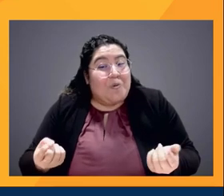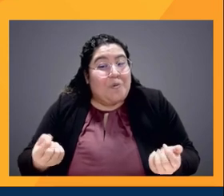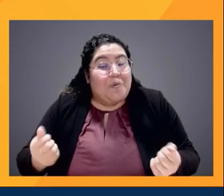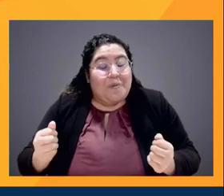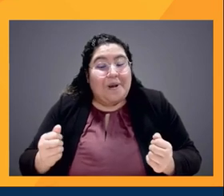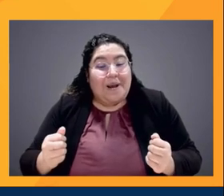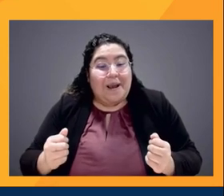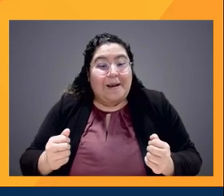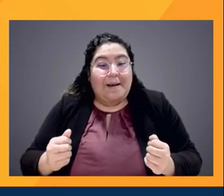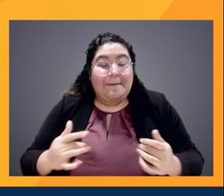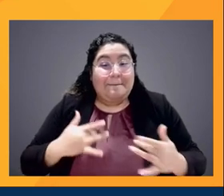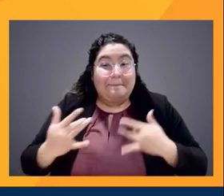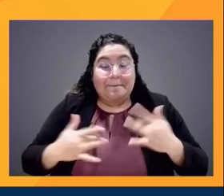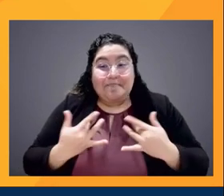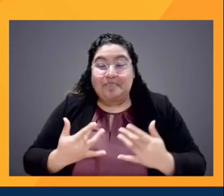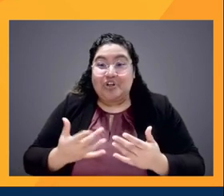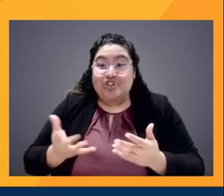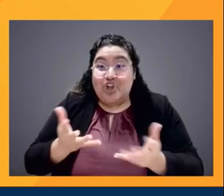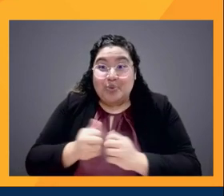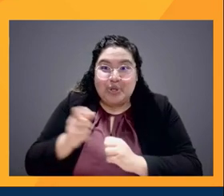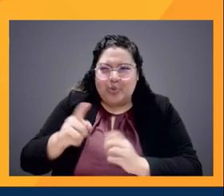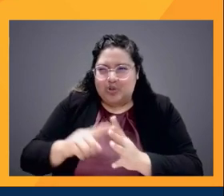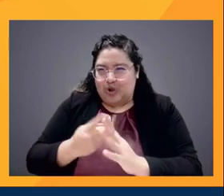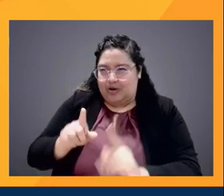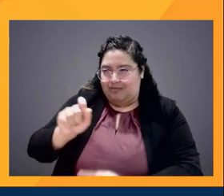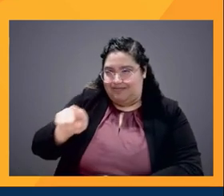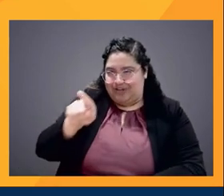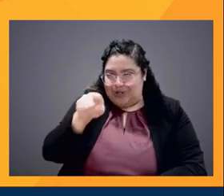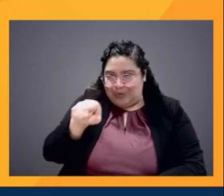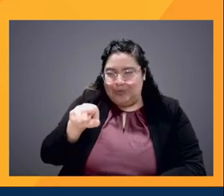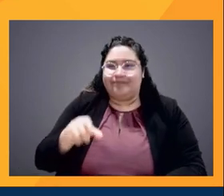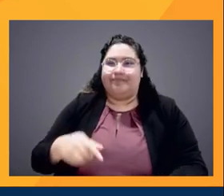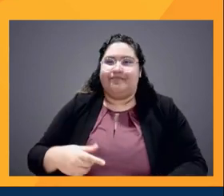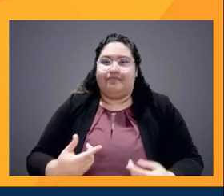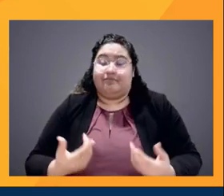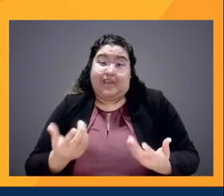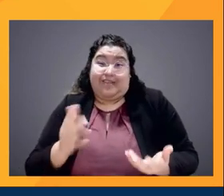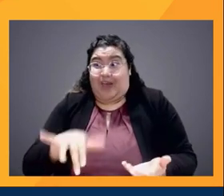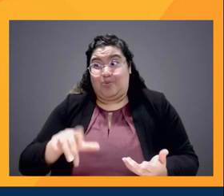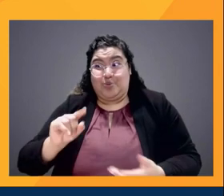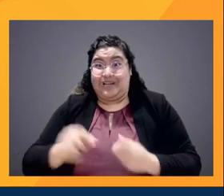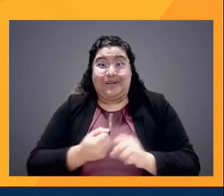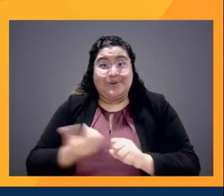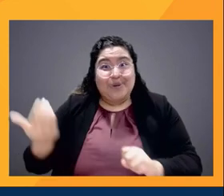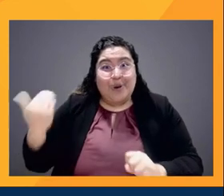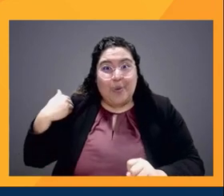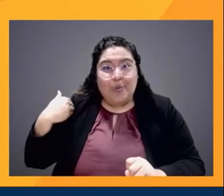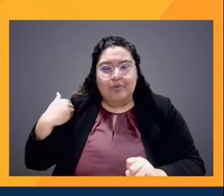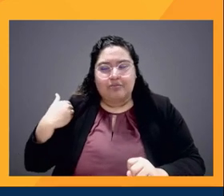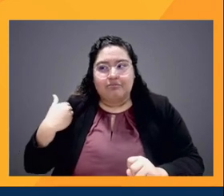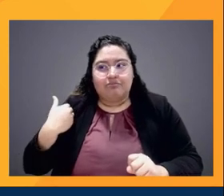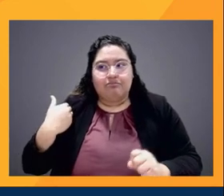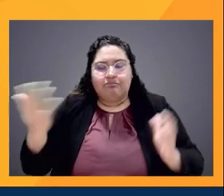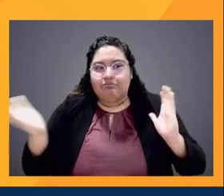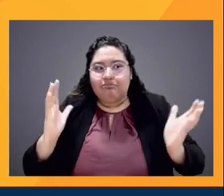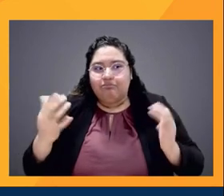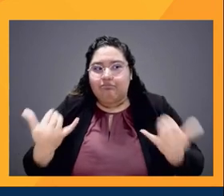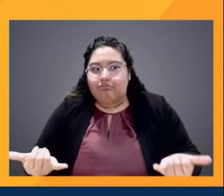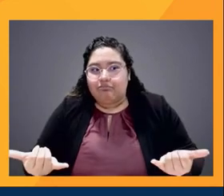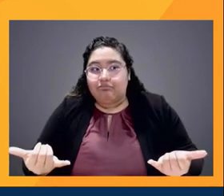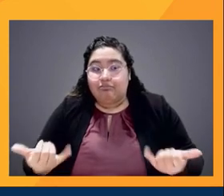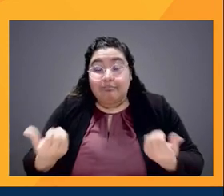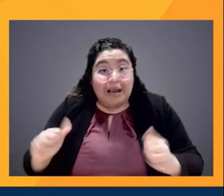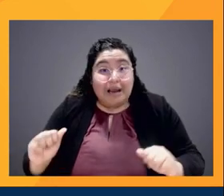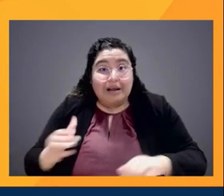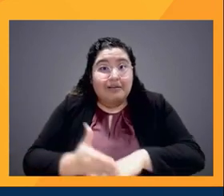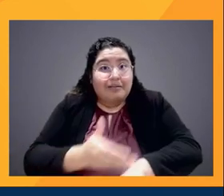to you and start with you about where we are. This was 20 years ago when I was studying this. Are the number – have we seen a progression? Have